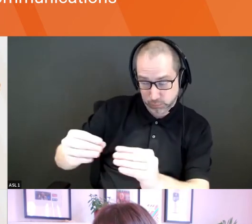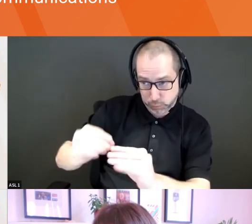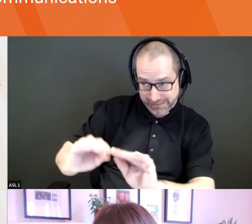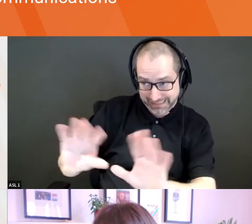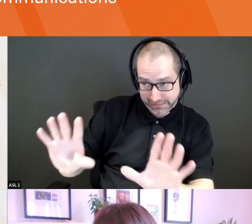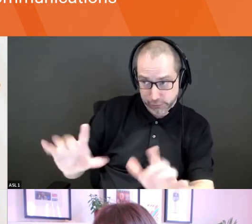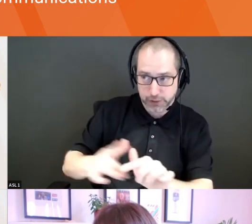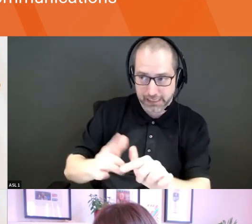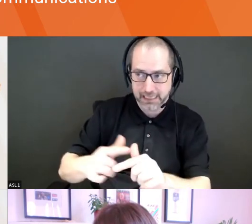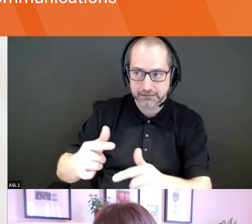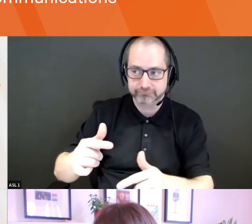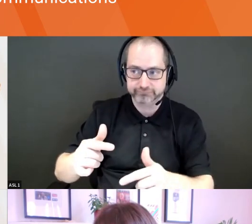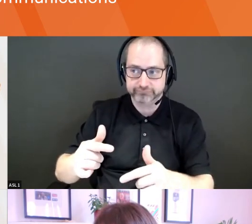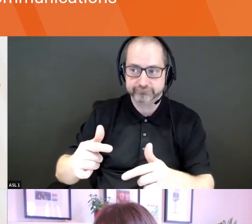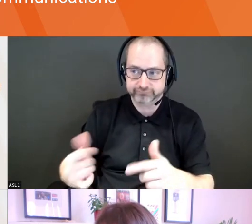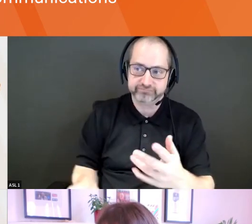Um,